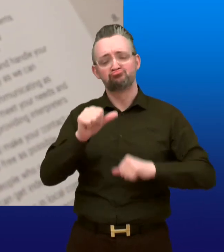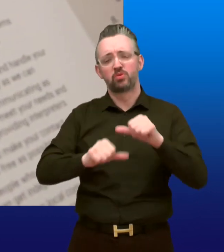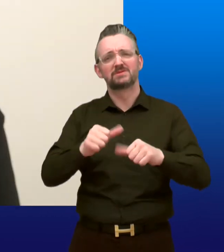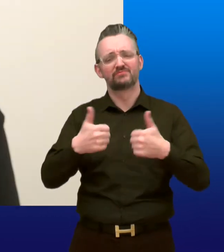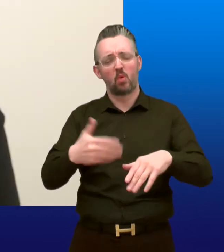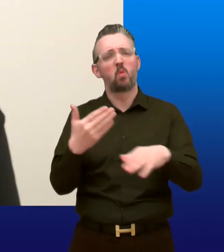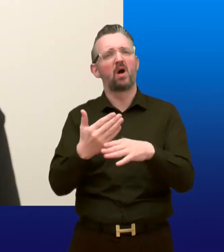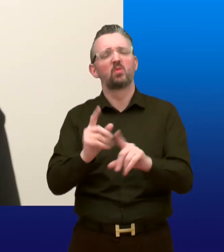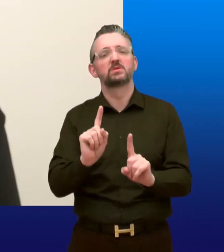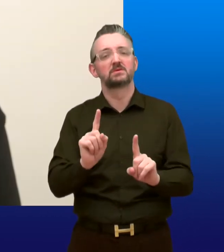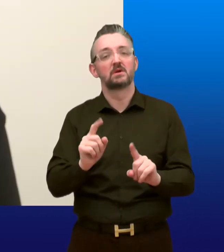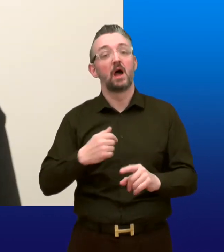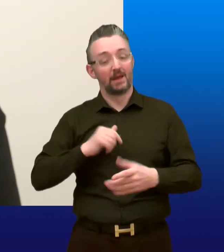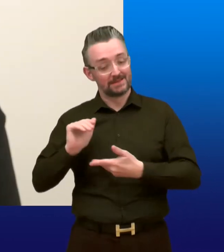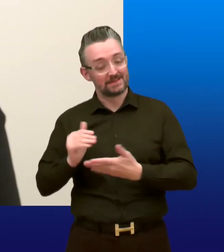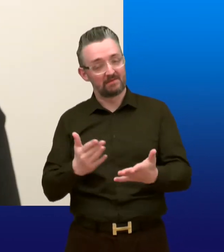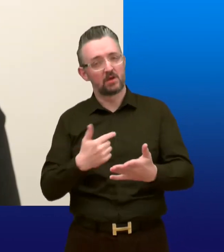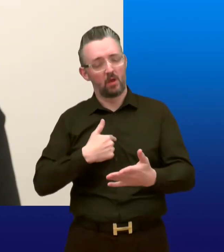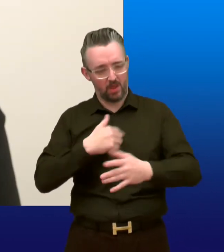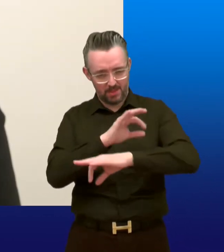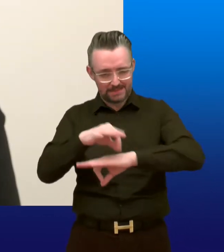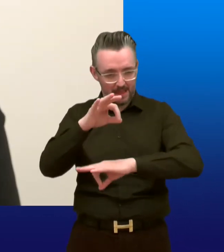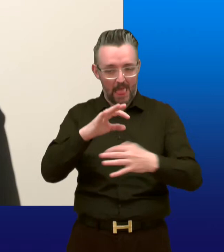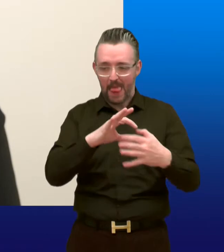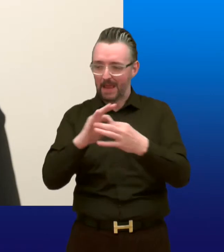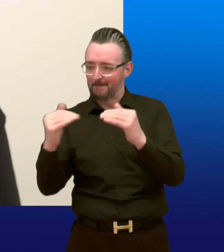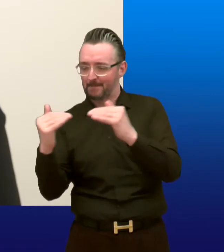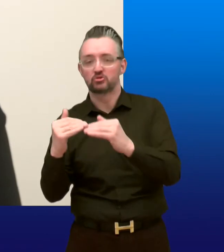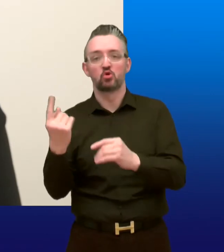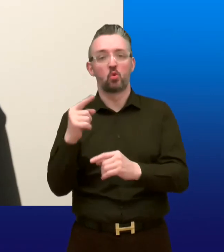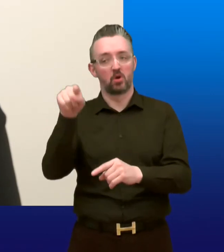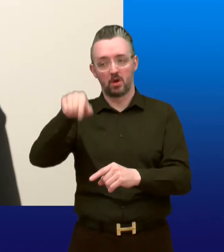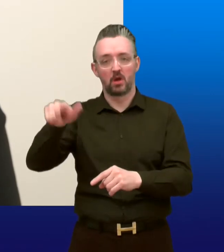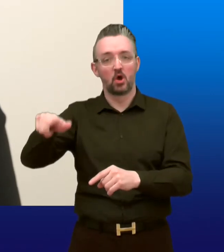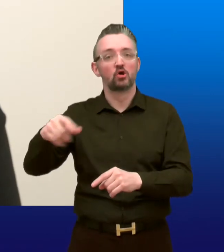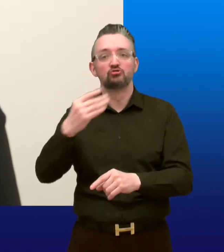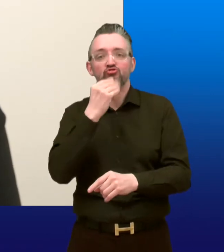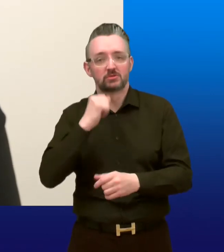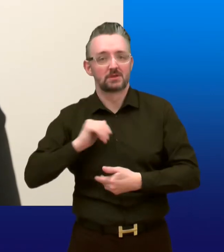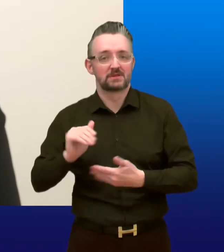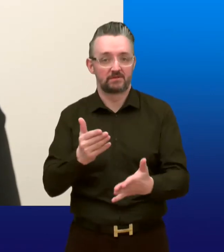Processes that work. 7. will design services with the people who use them. 8. Security Scotland and the Scottish Government